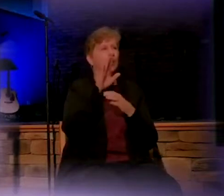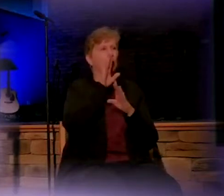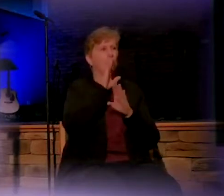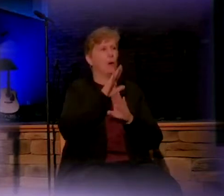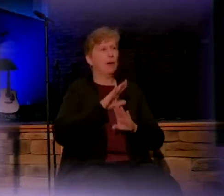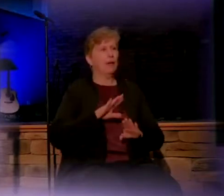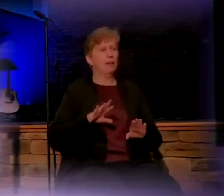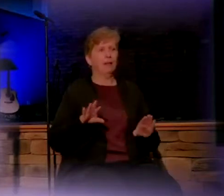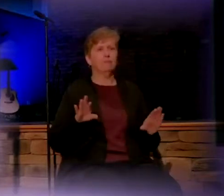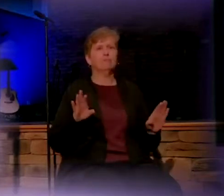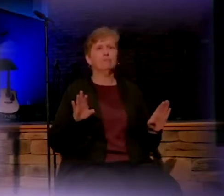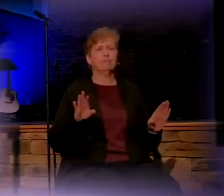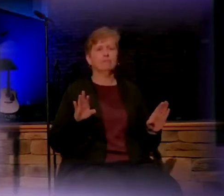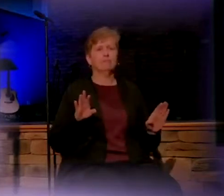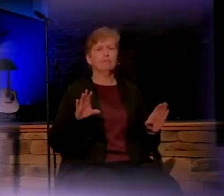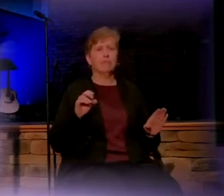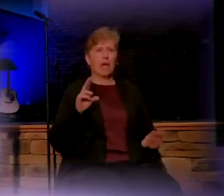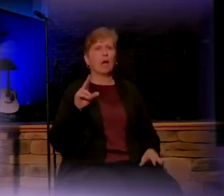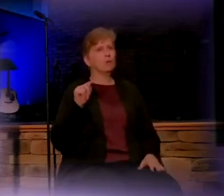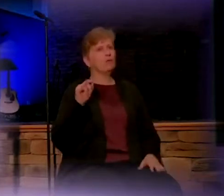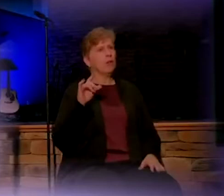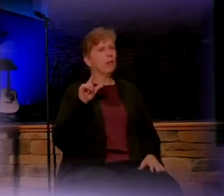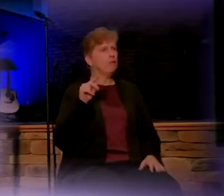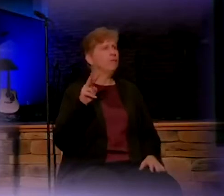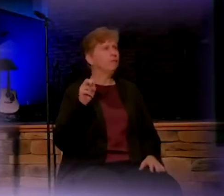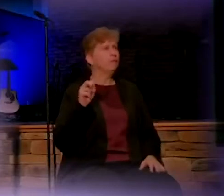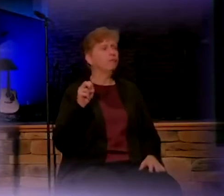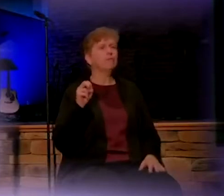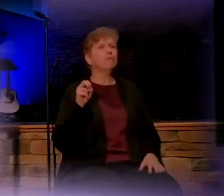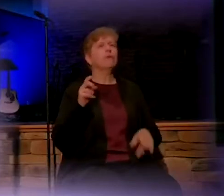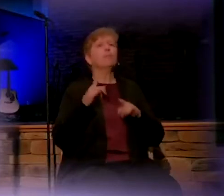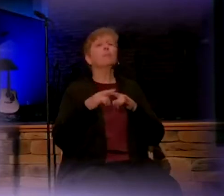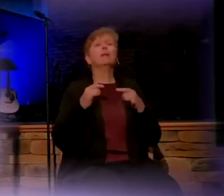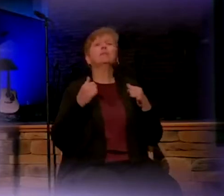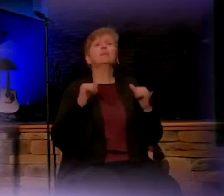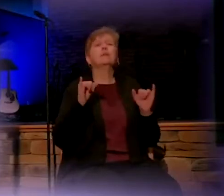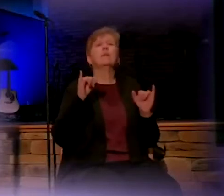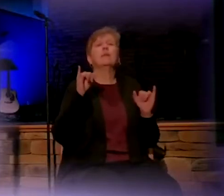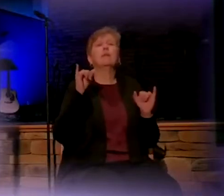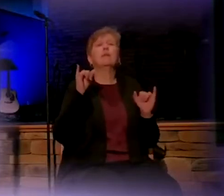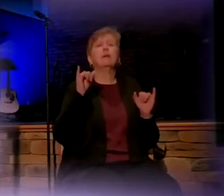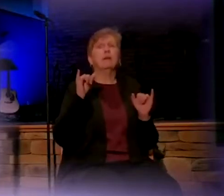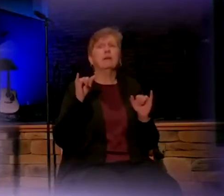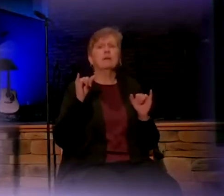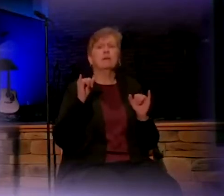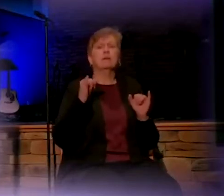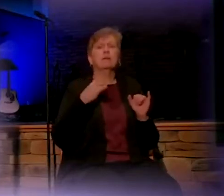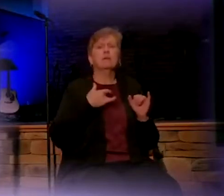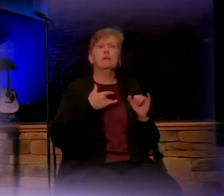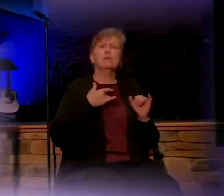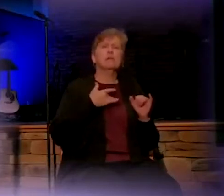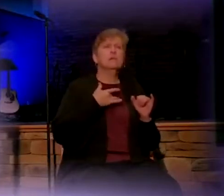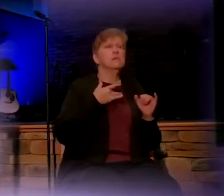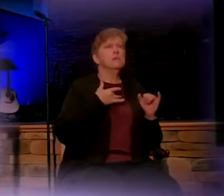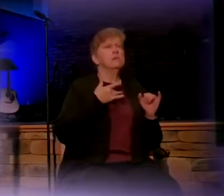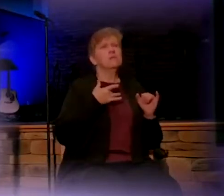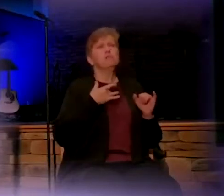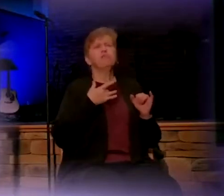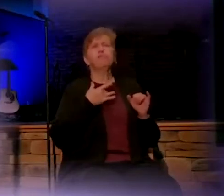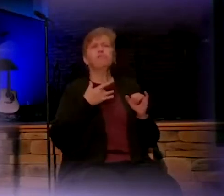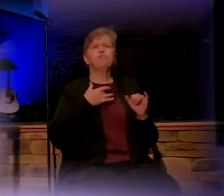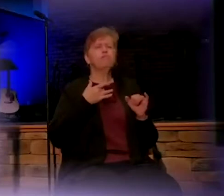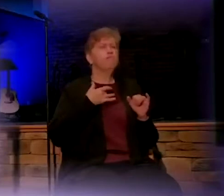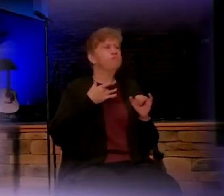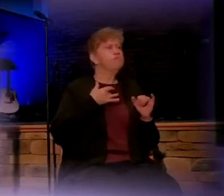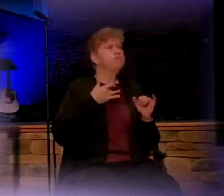Okay. Out of love. But he still must have been disturbed. Folks, at this point in his life, I